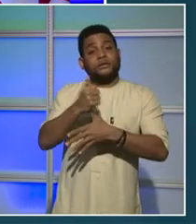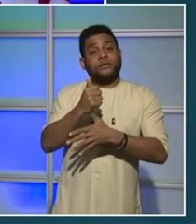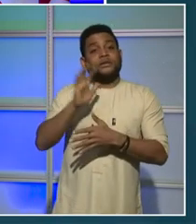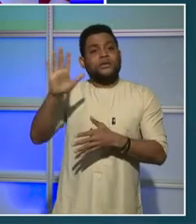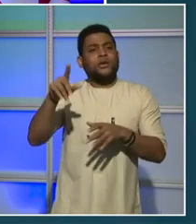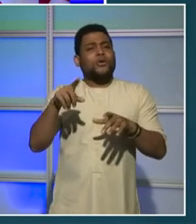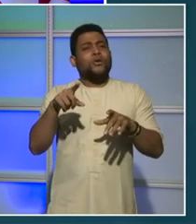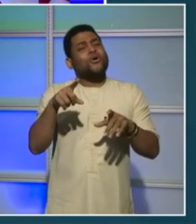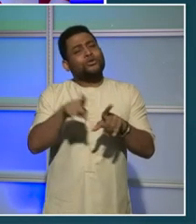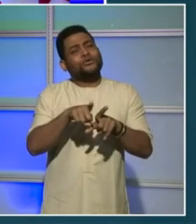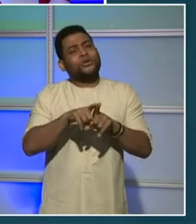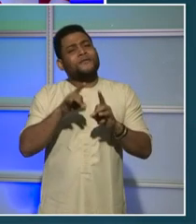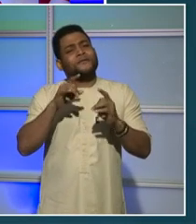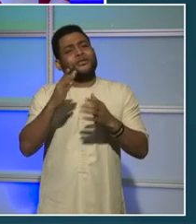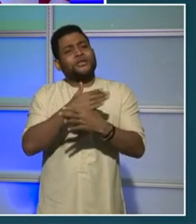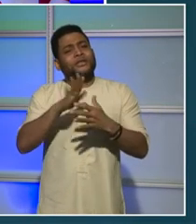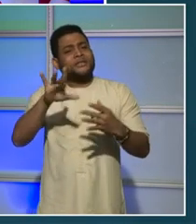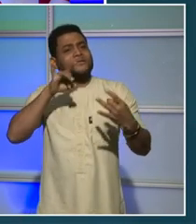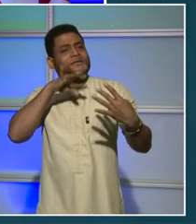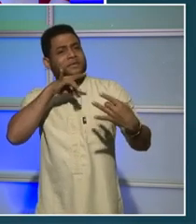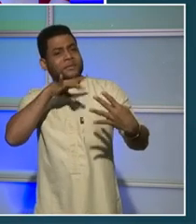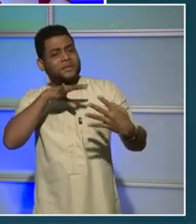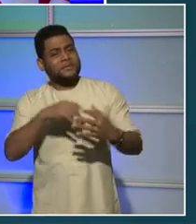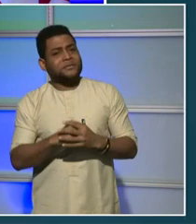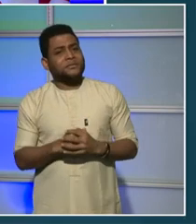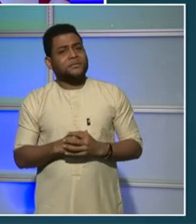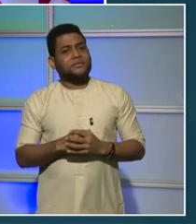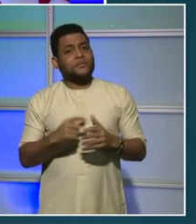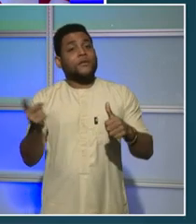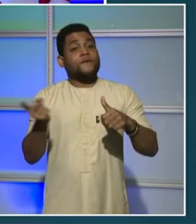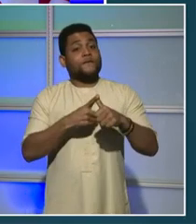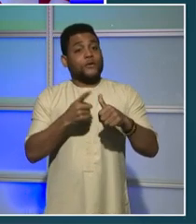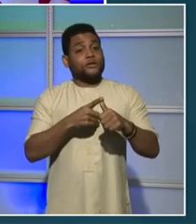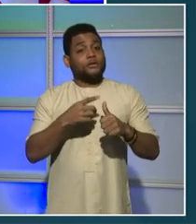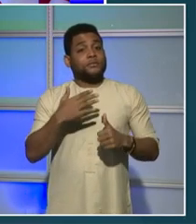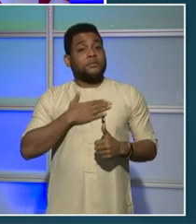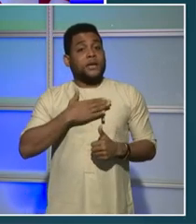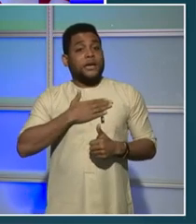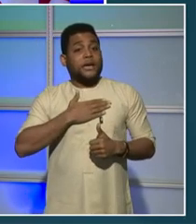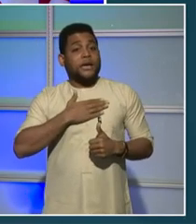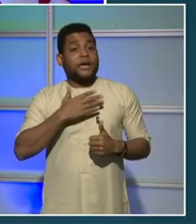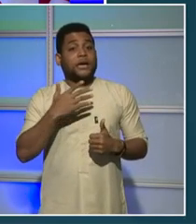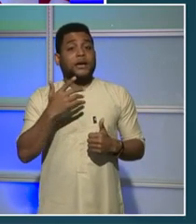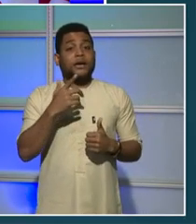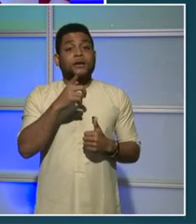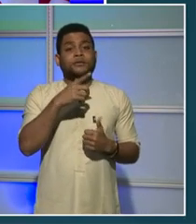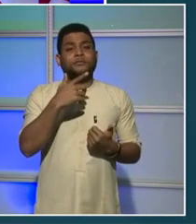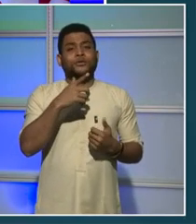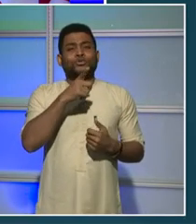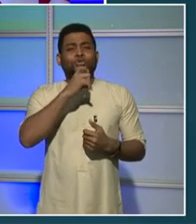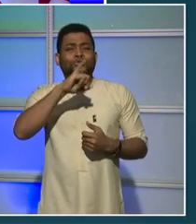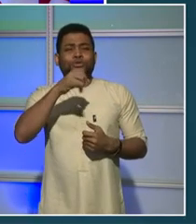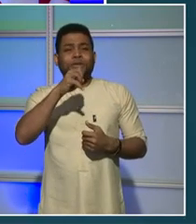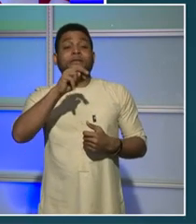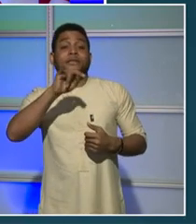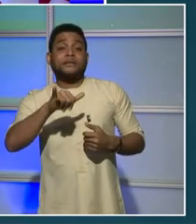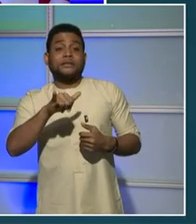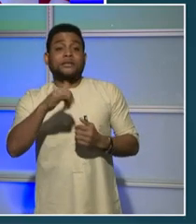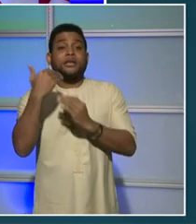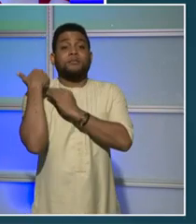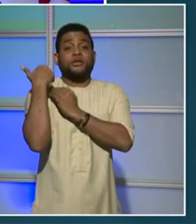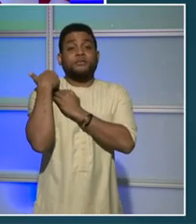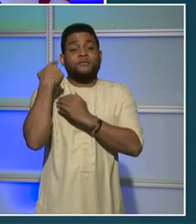will hear from my budget director, Jenny Reed, who directs the Office of Budget and Performance Management, as well as the City